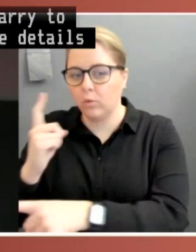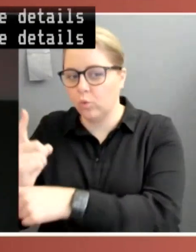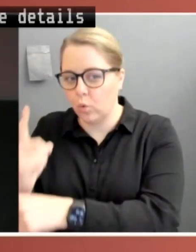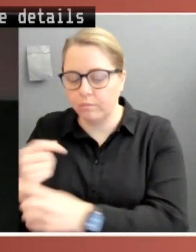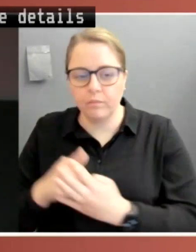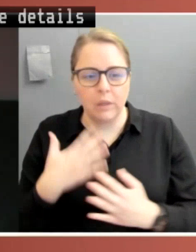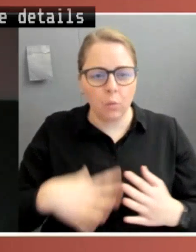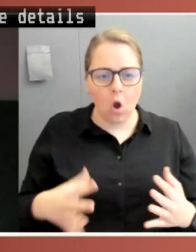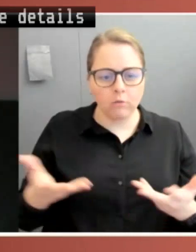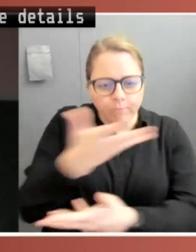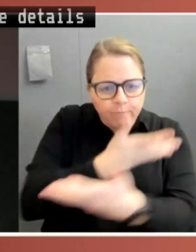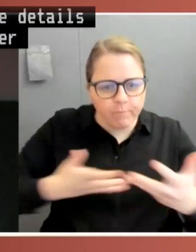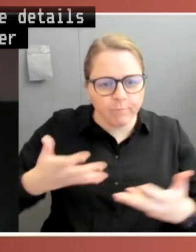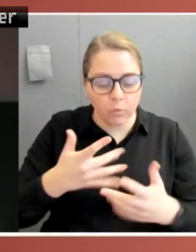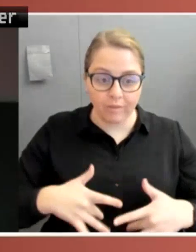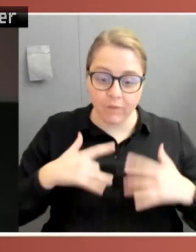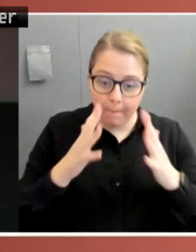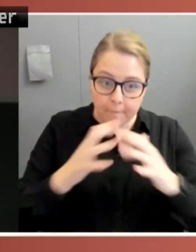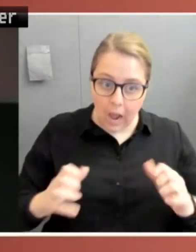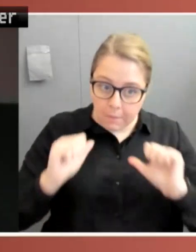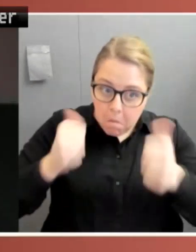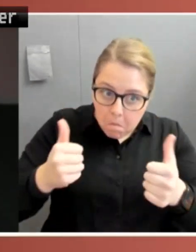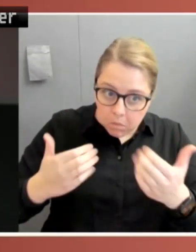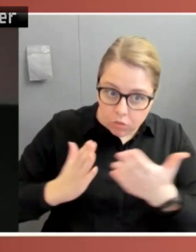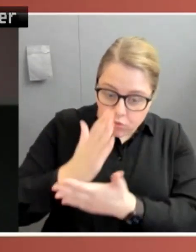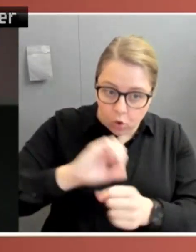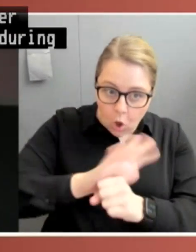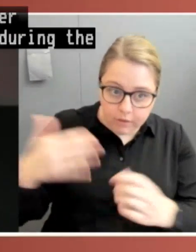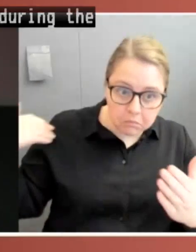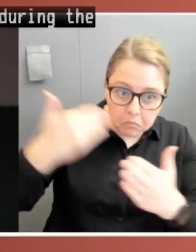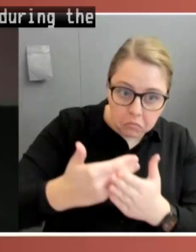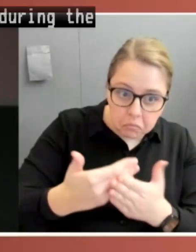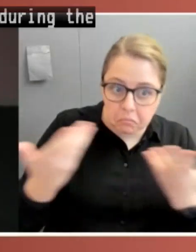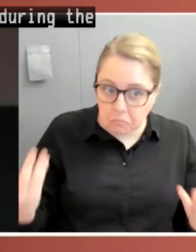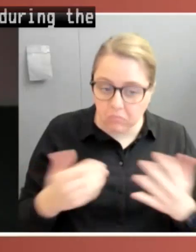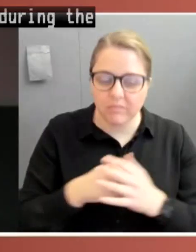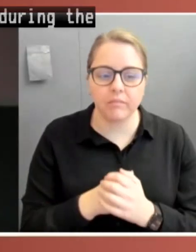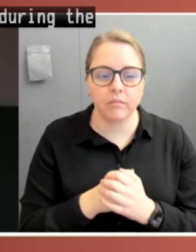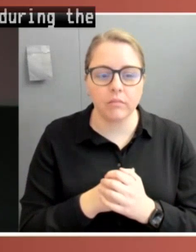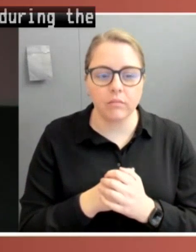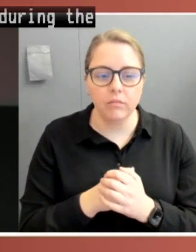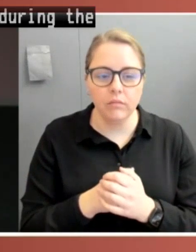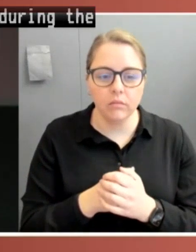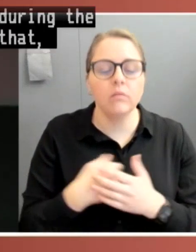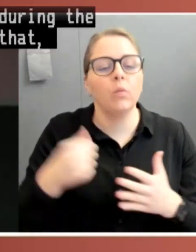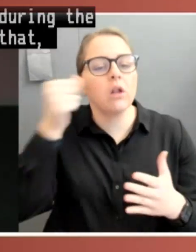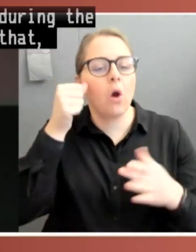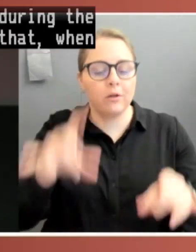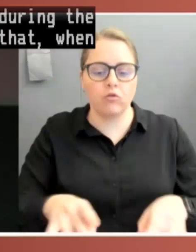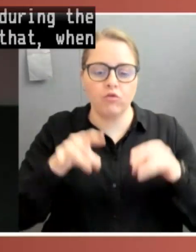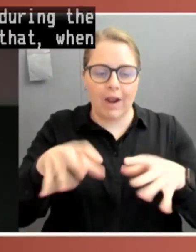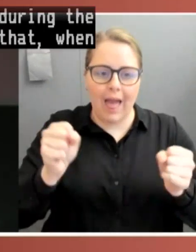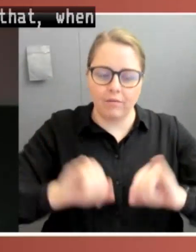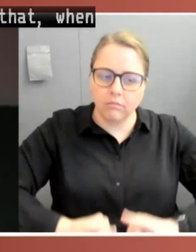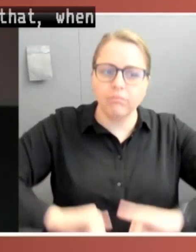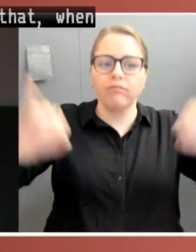during the pandemic. What we know is that when the nation is beset by crisis, when there's fear,